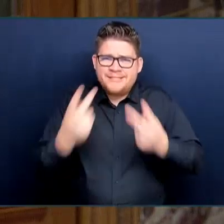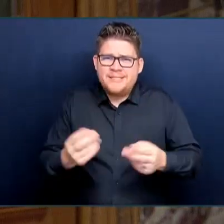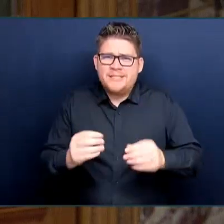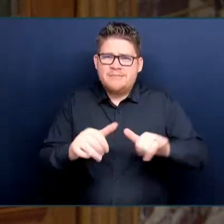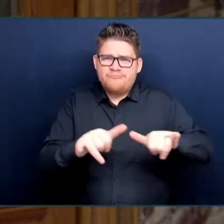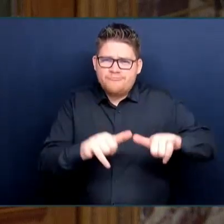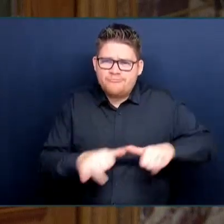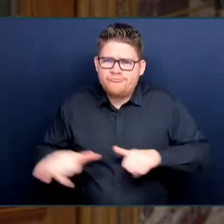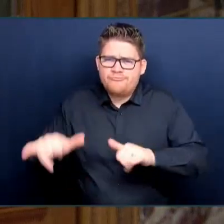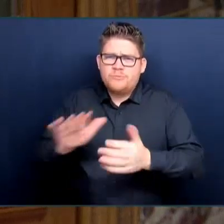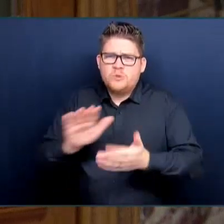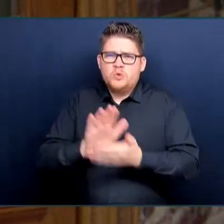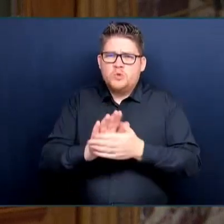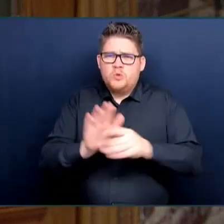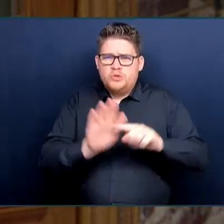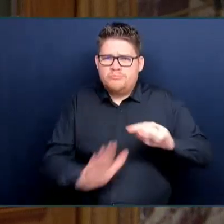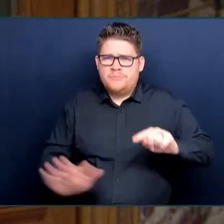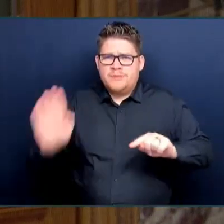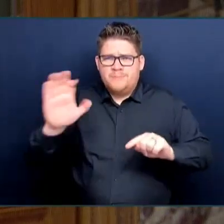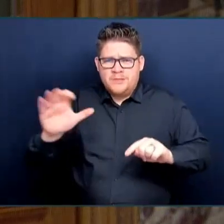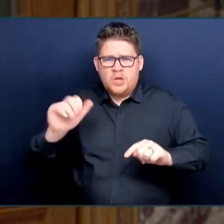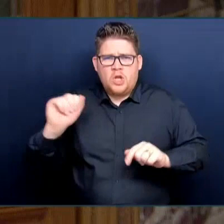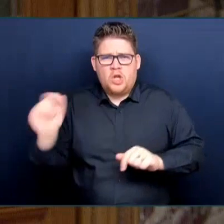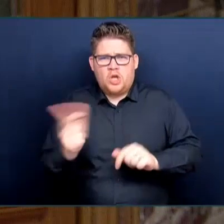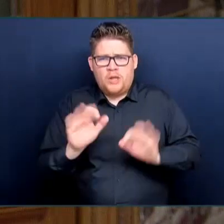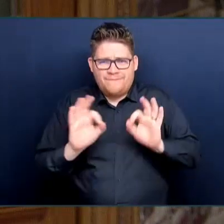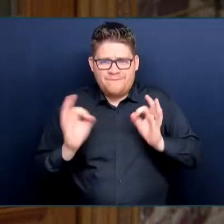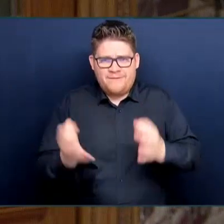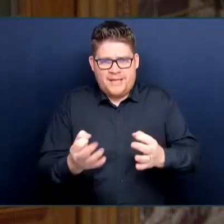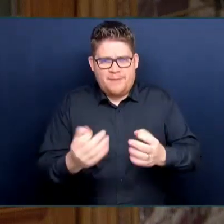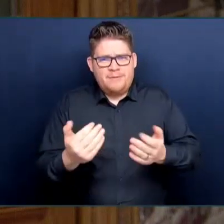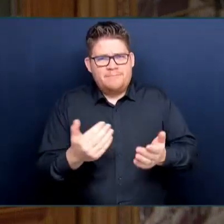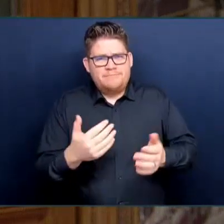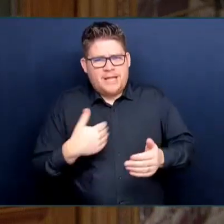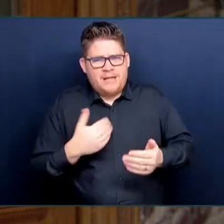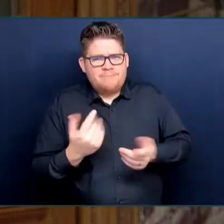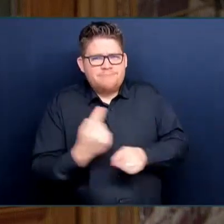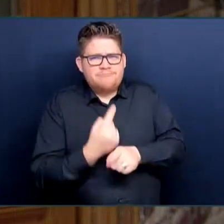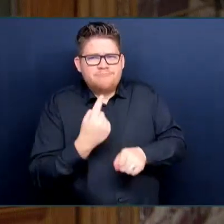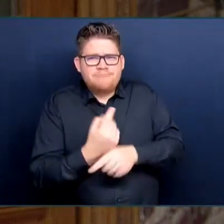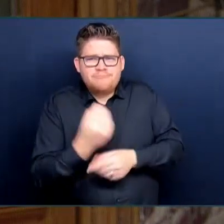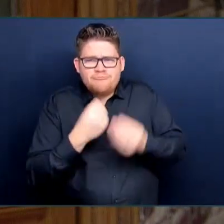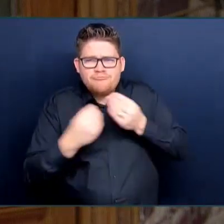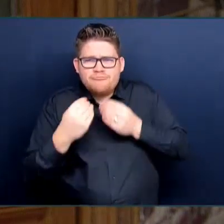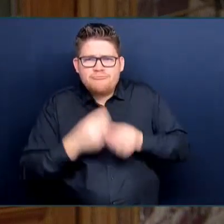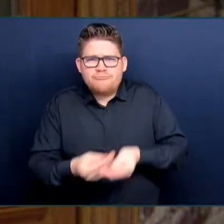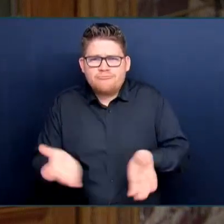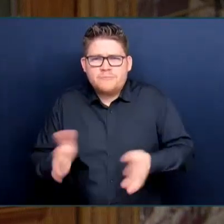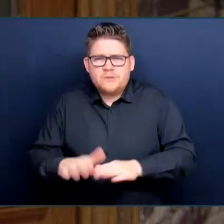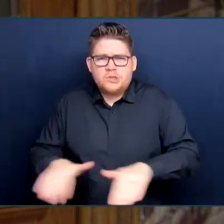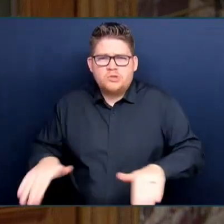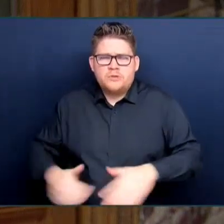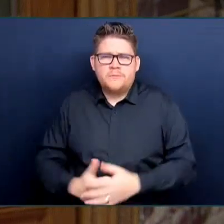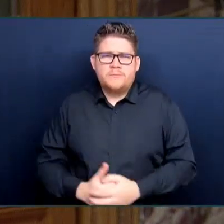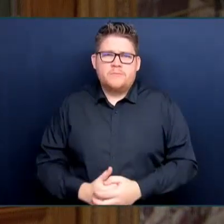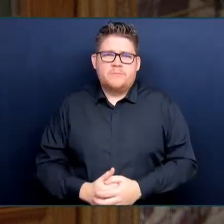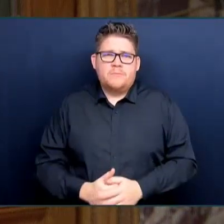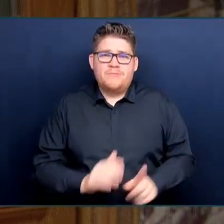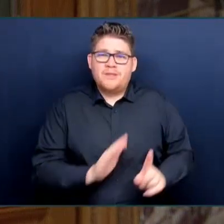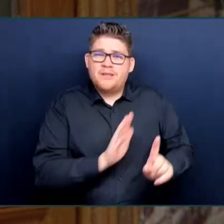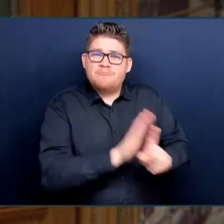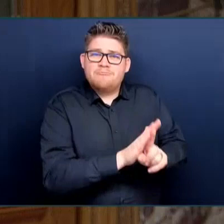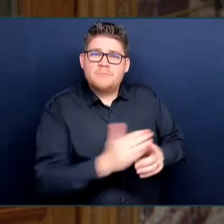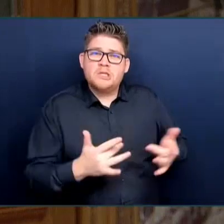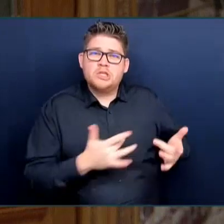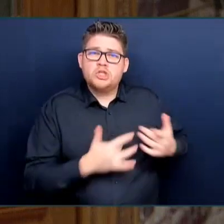families. They also expressed concerns about existing food programs that focus on children from low-income families and that can lead